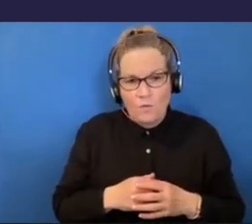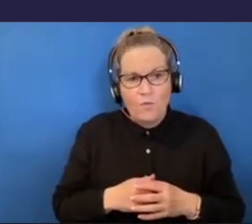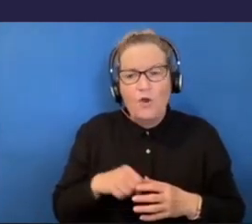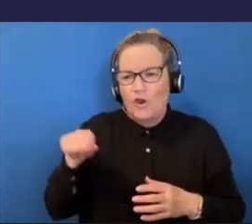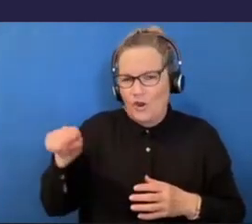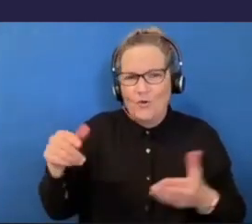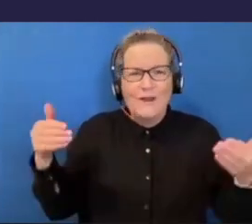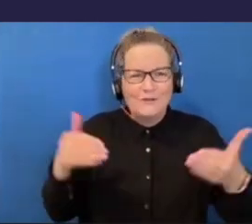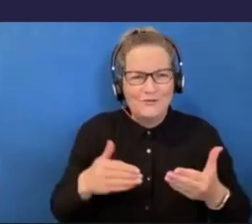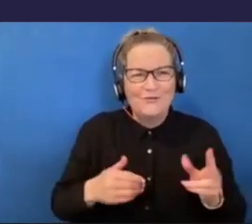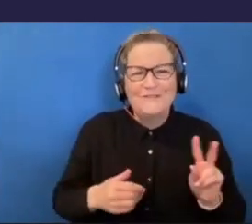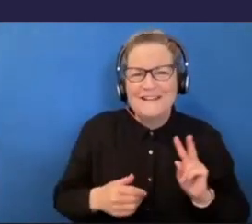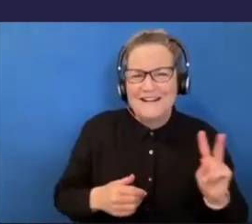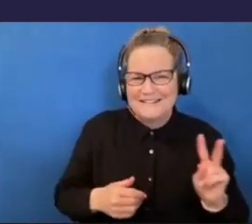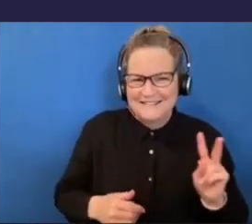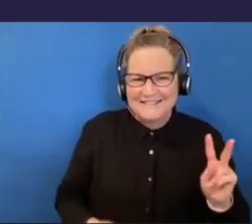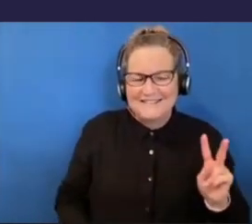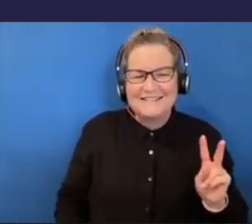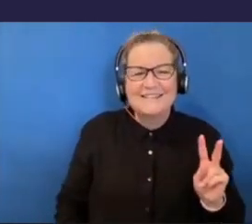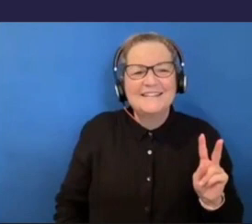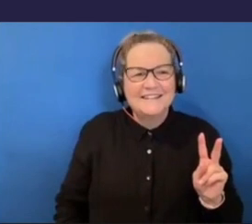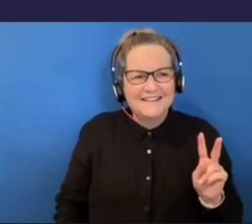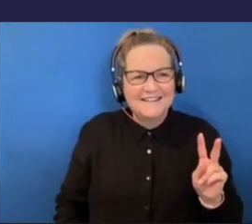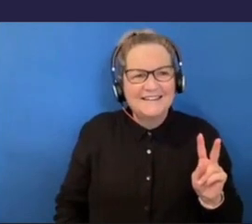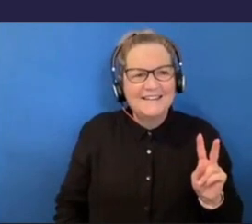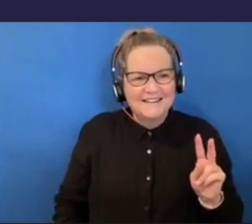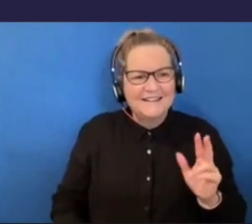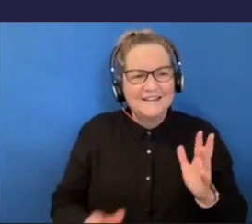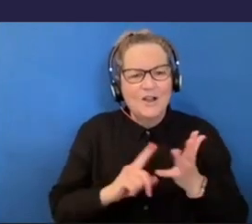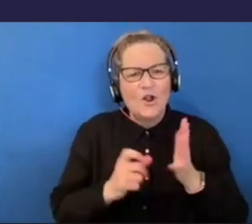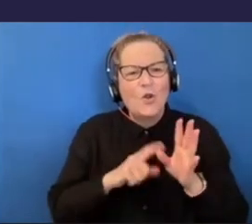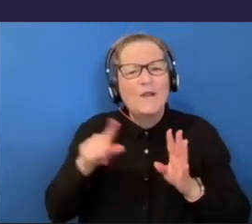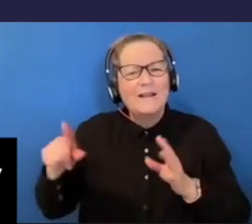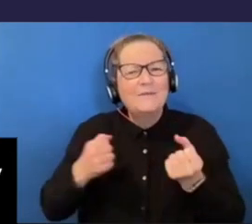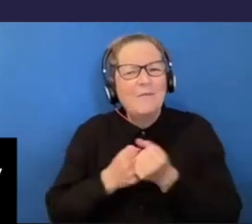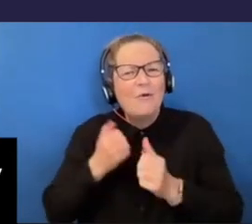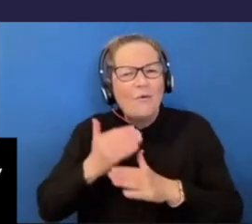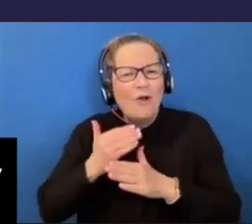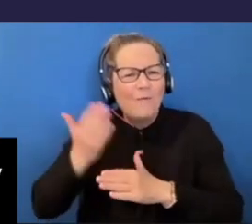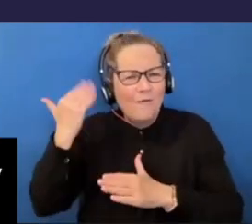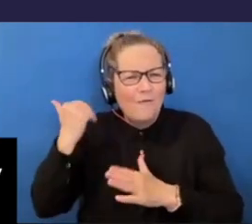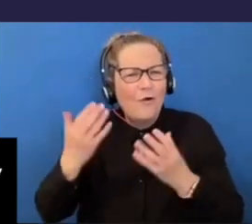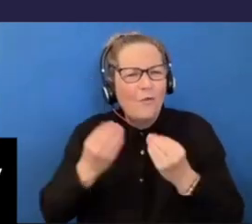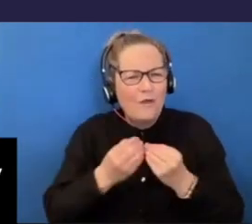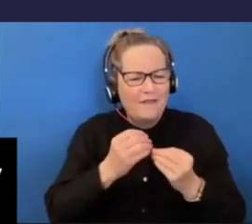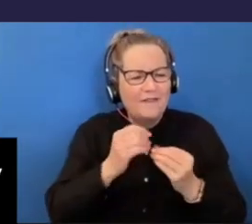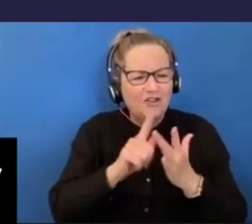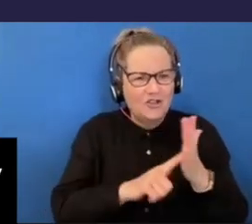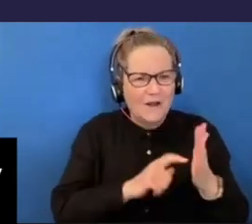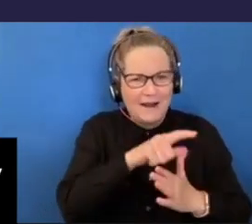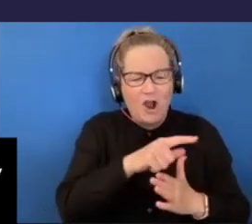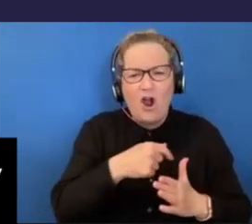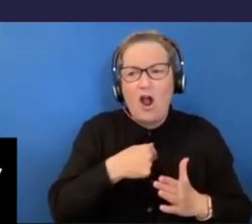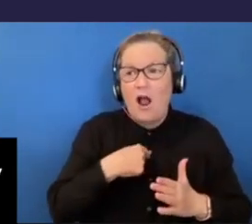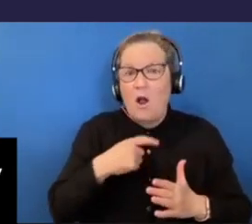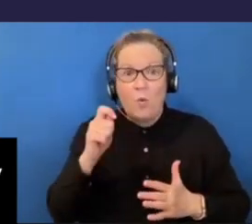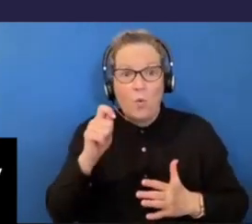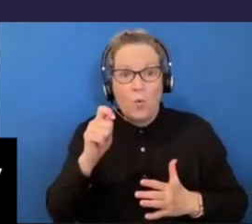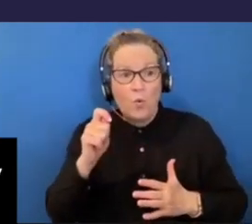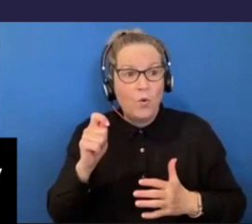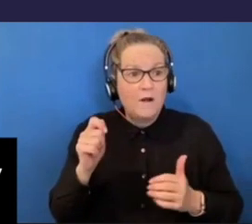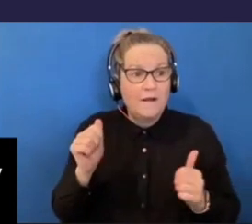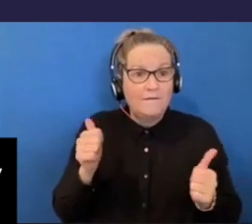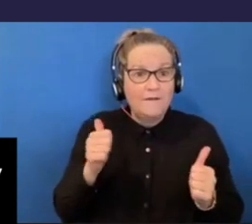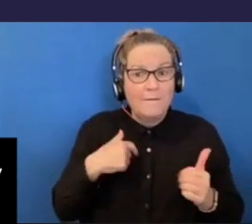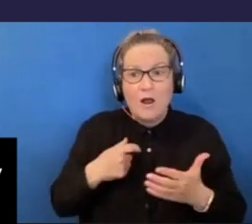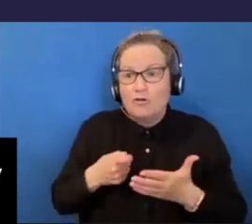as Lucy had just been doing support work with Jake, and I was coming up to the end of my rental